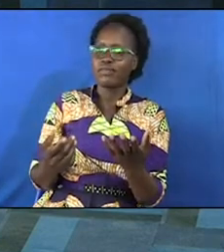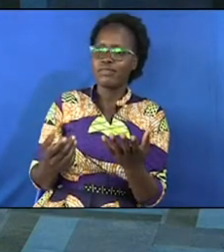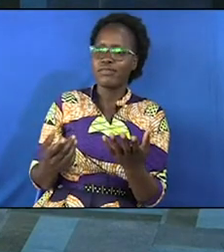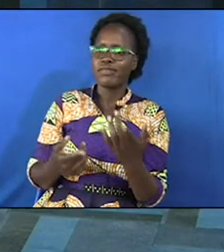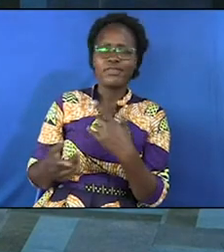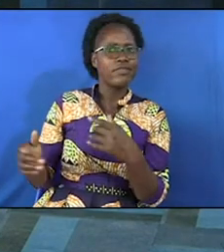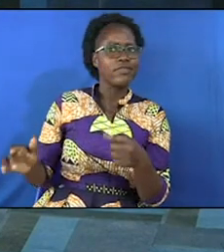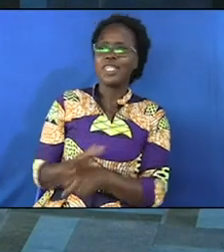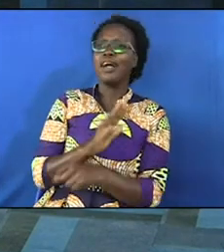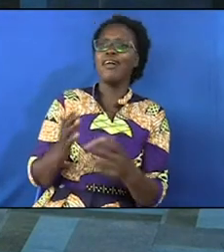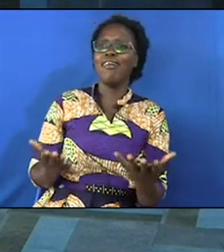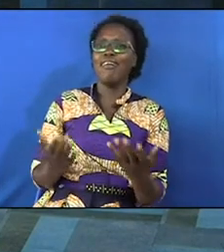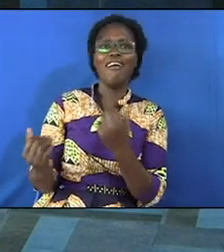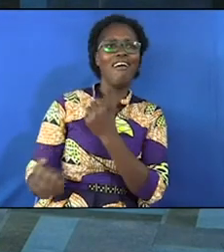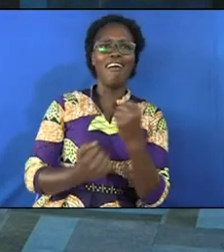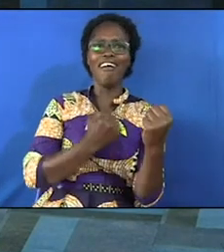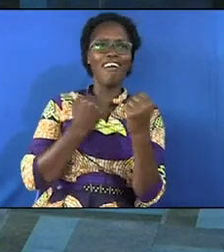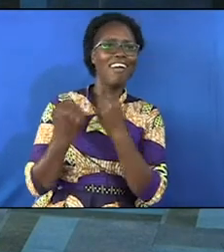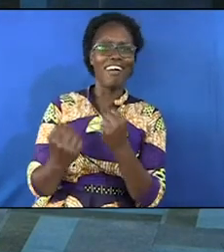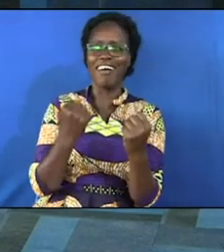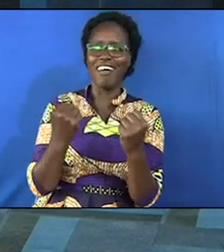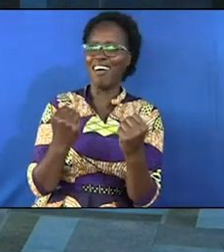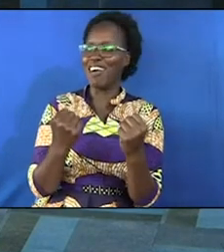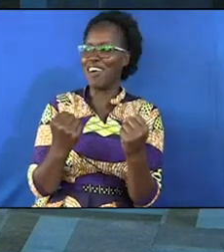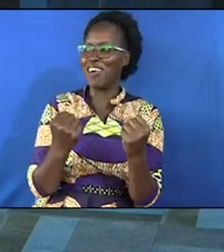she came with fujo even the words